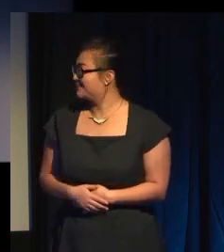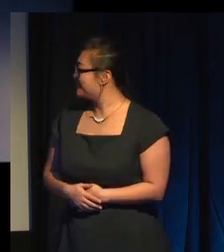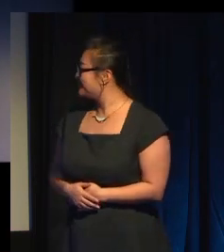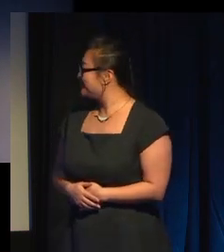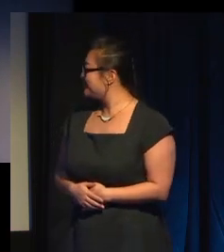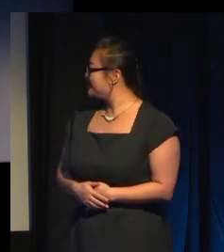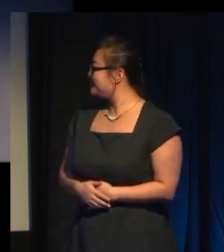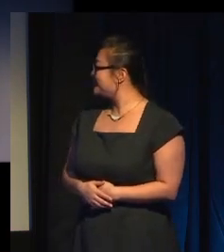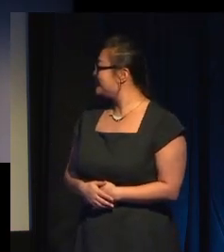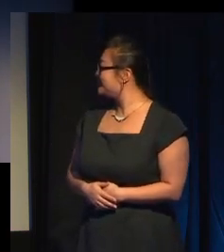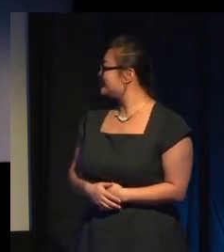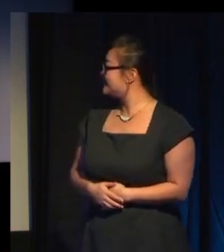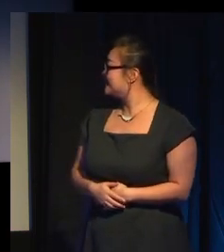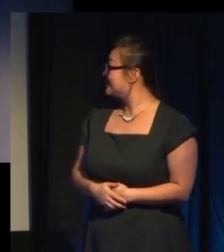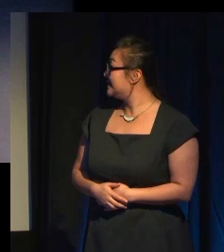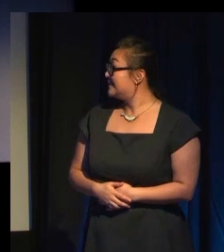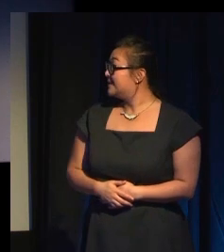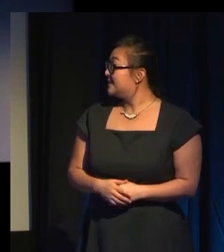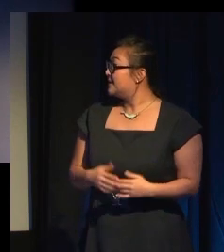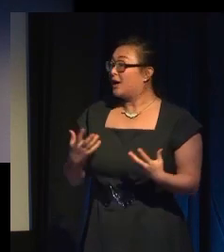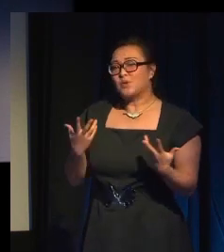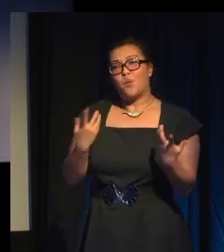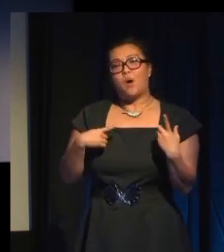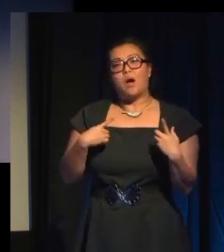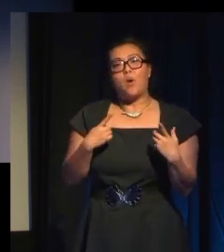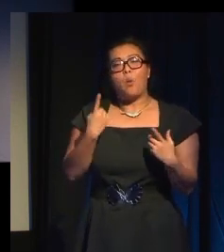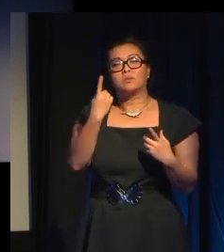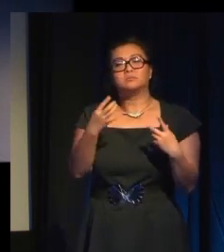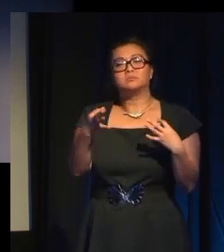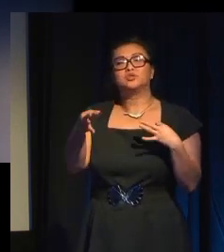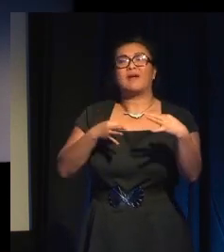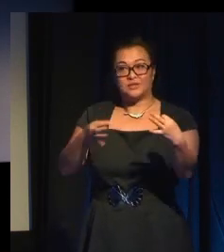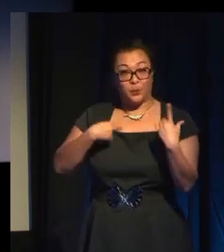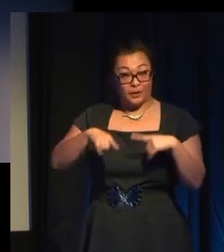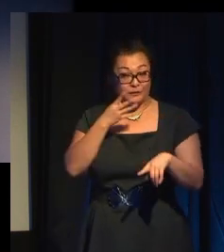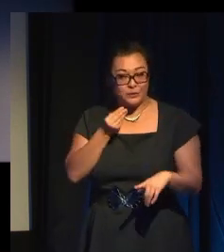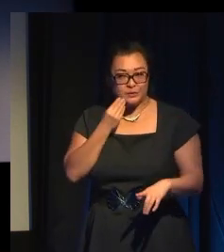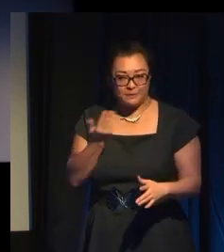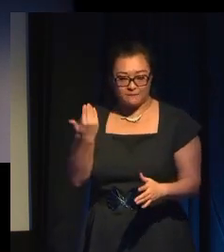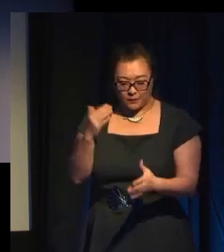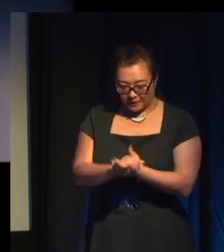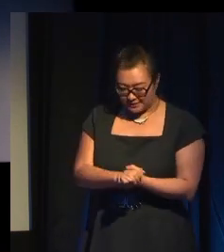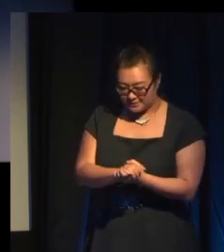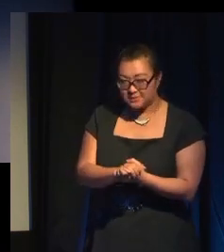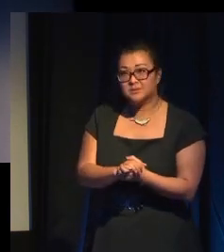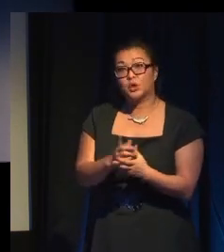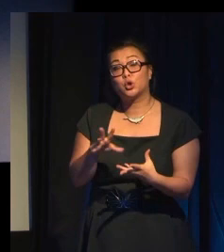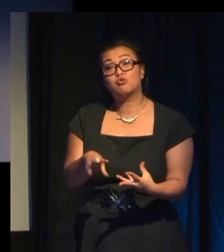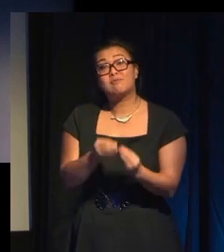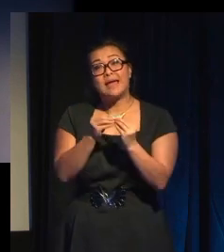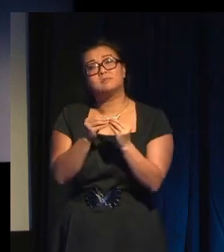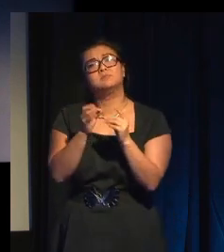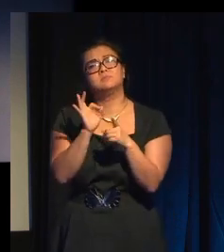So what we've done, like a strategy we've used, and I think it's been working quite effectively, is to create special categories and